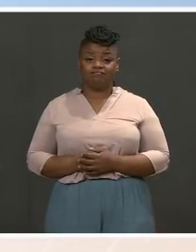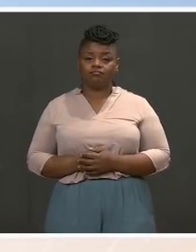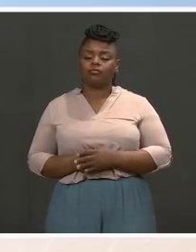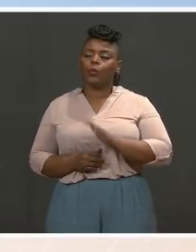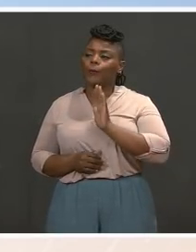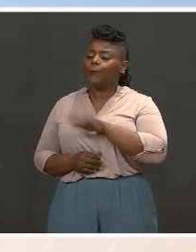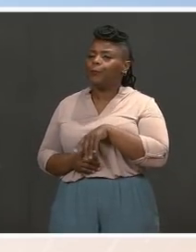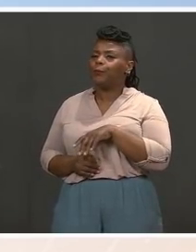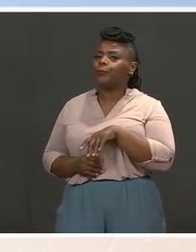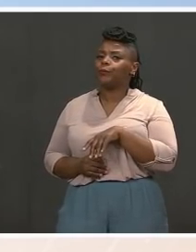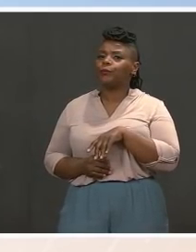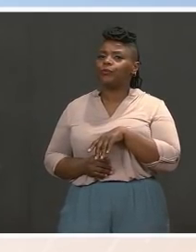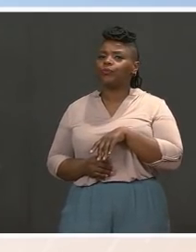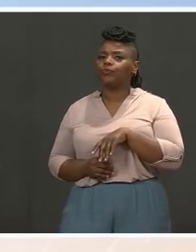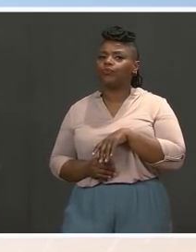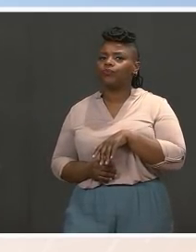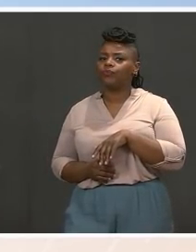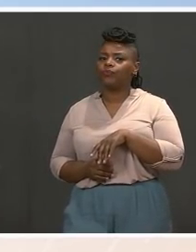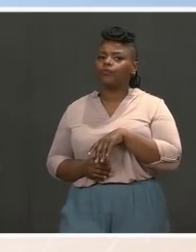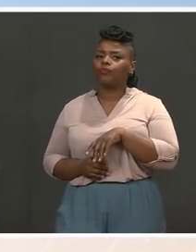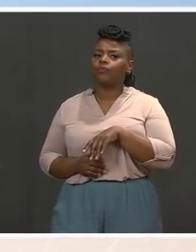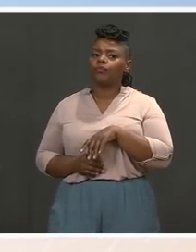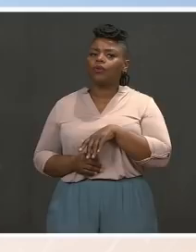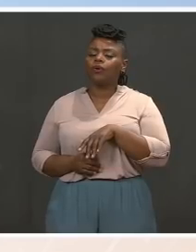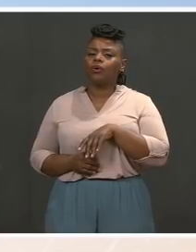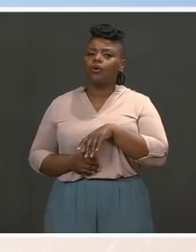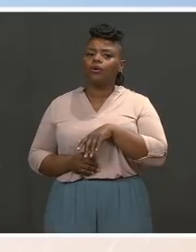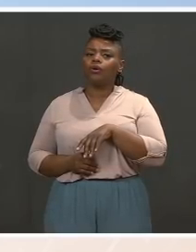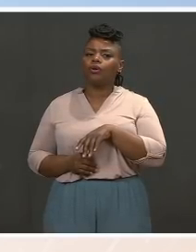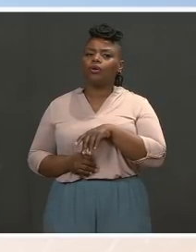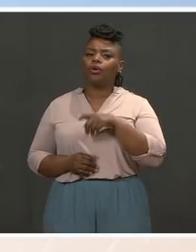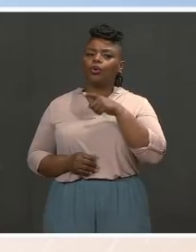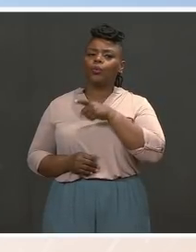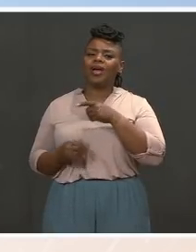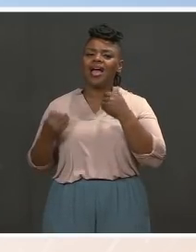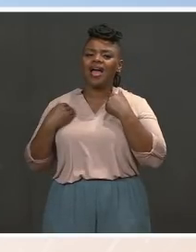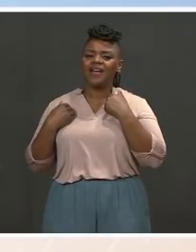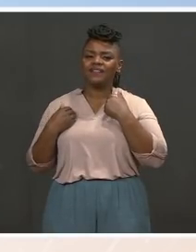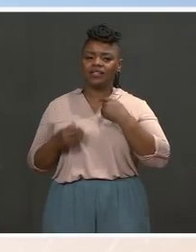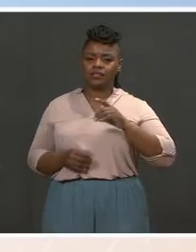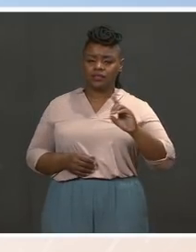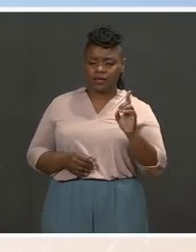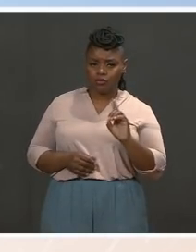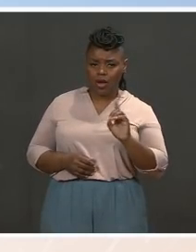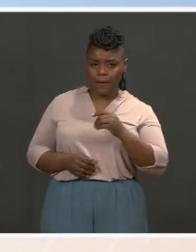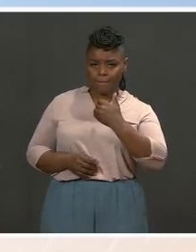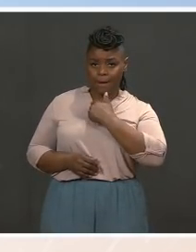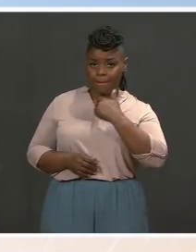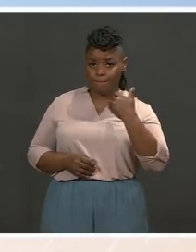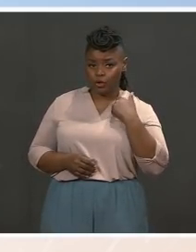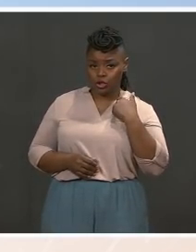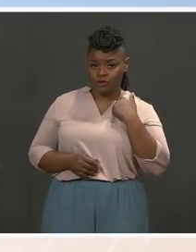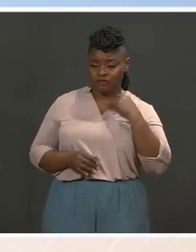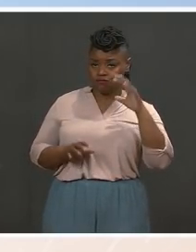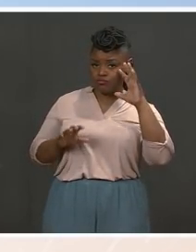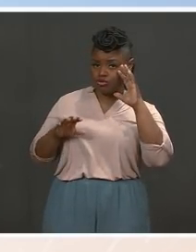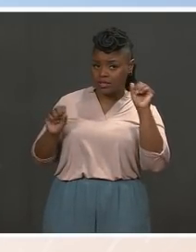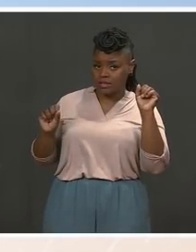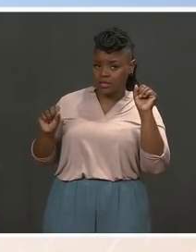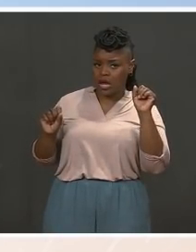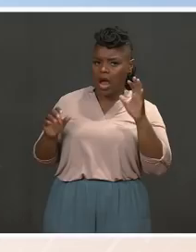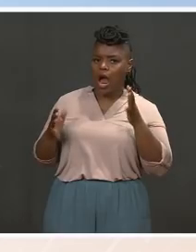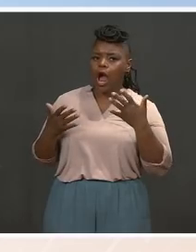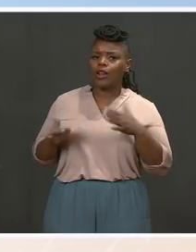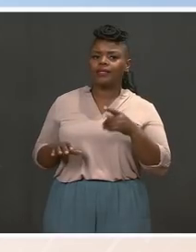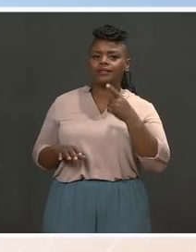in support of this. Once again, you have a Democrat, a member of the President's own party who is already signaling that he will